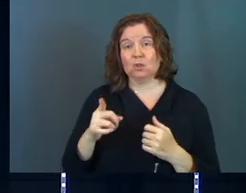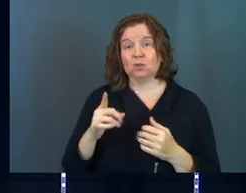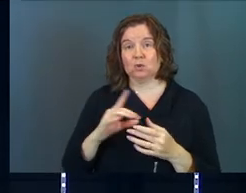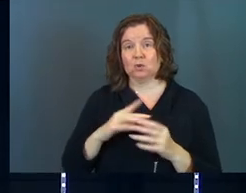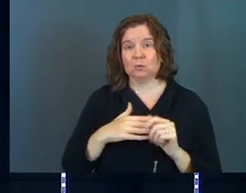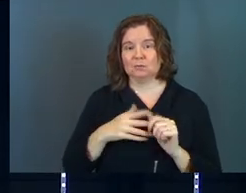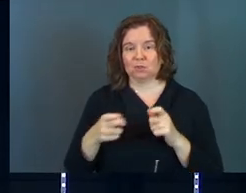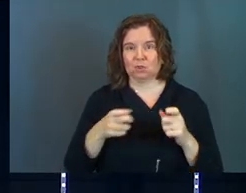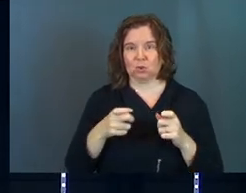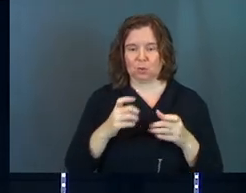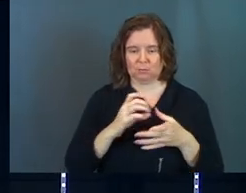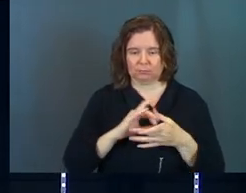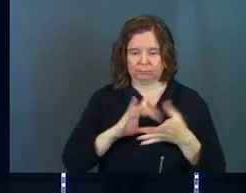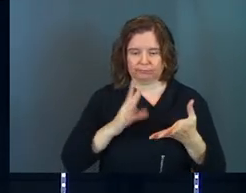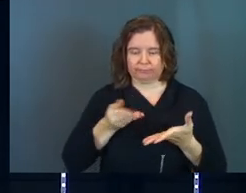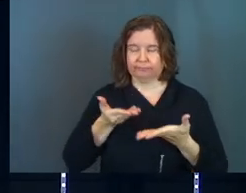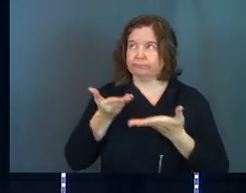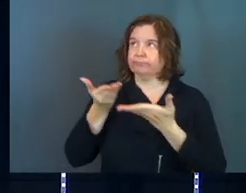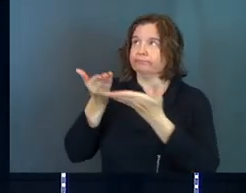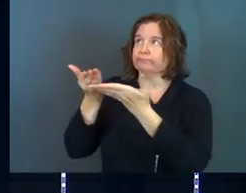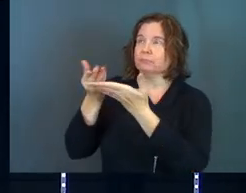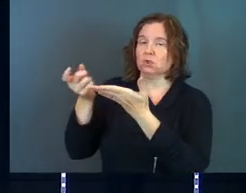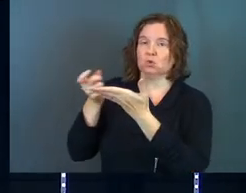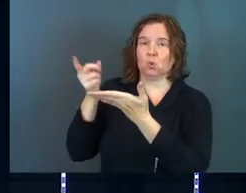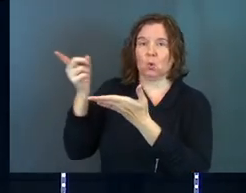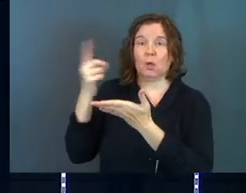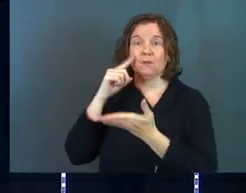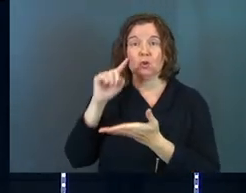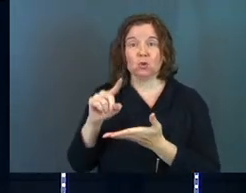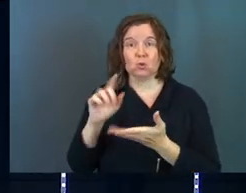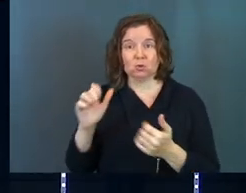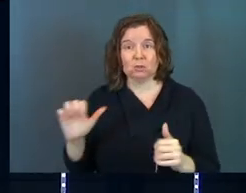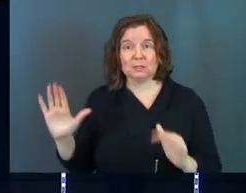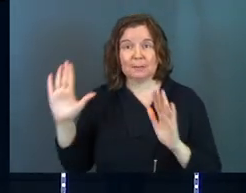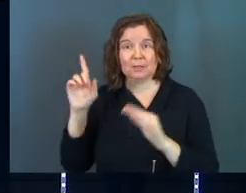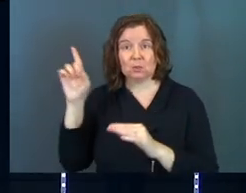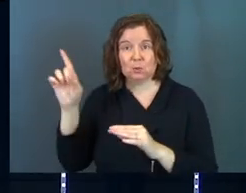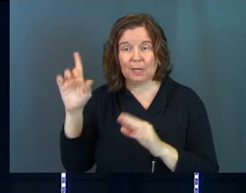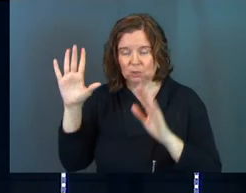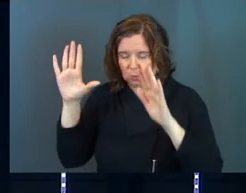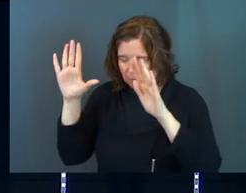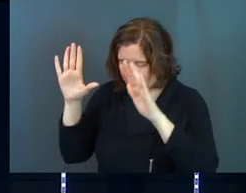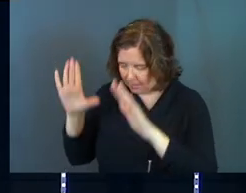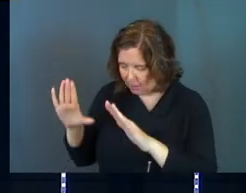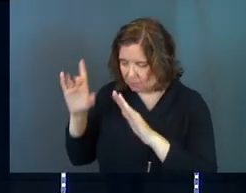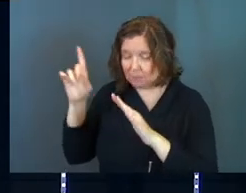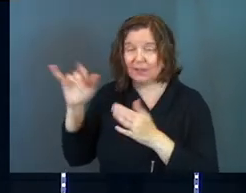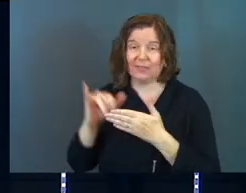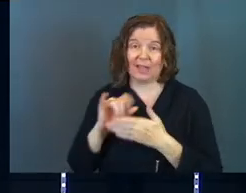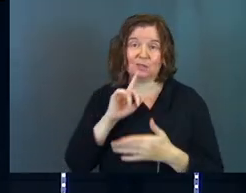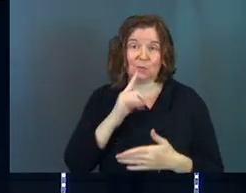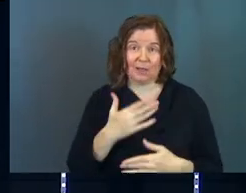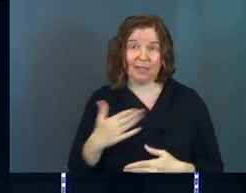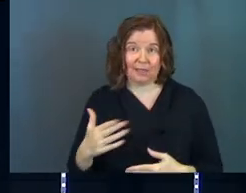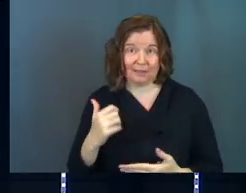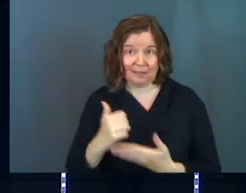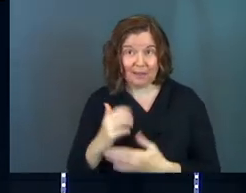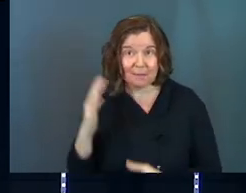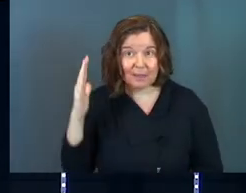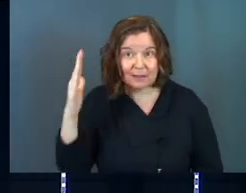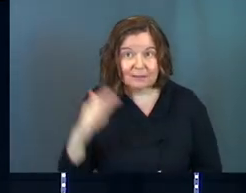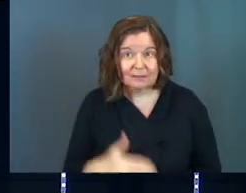you to loosen control and to give him control and for you to submit to him and to bow down to him. That's a real thing. Amen?